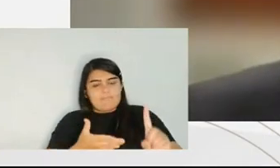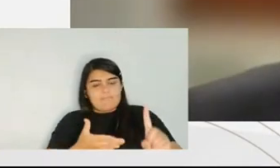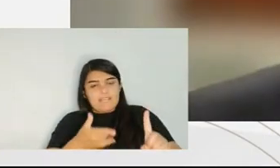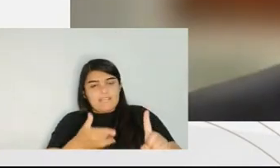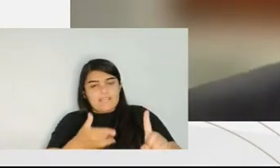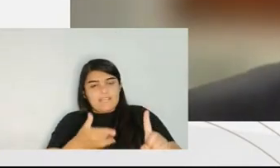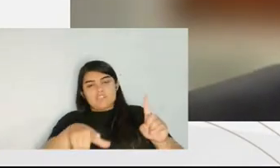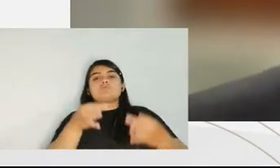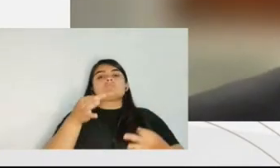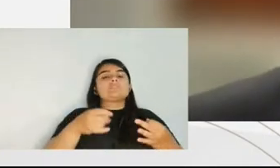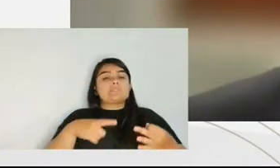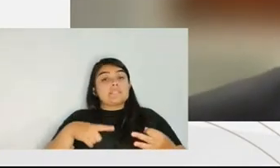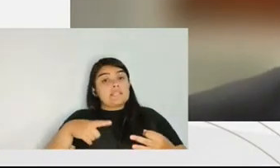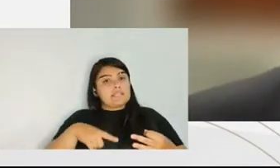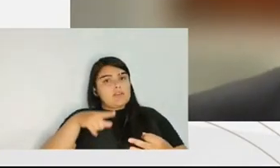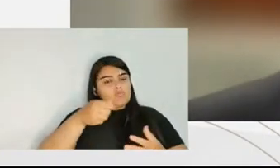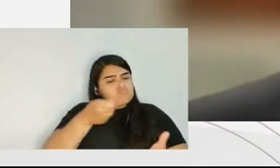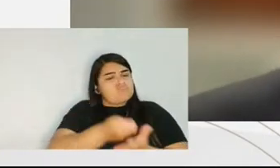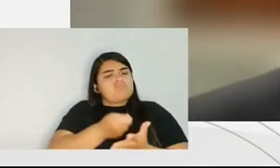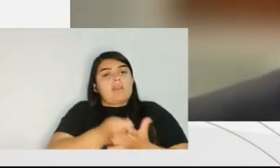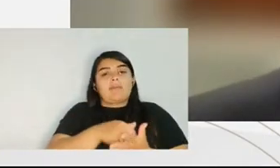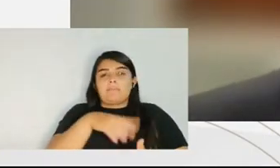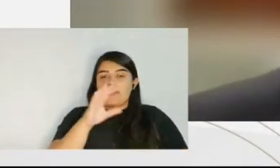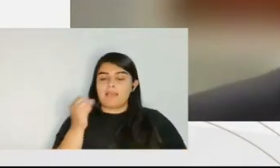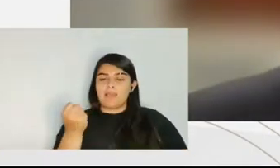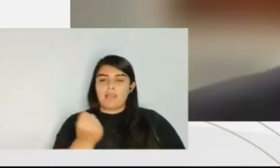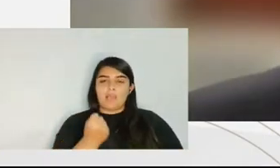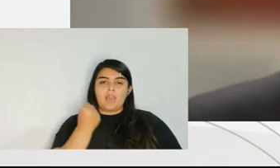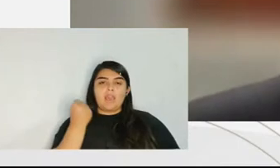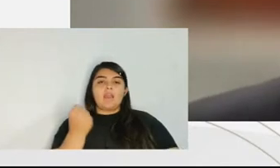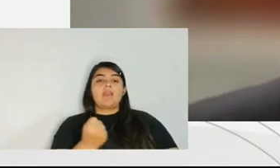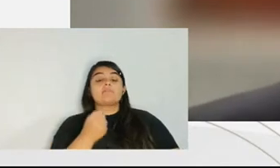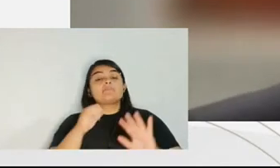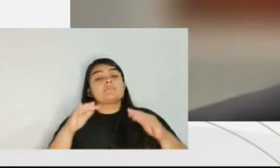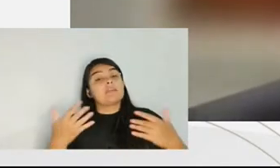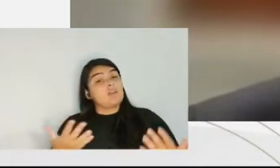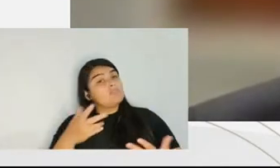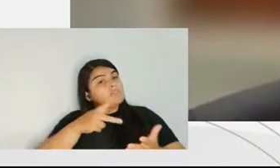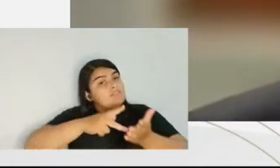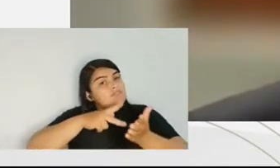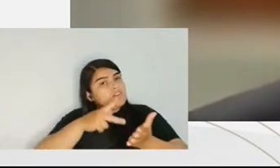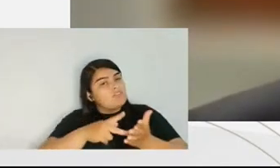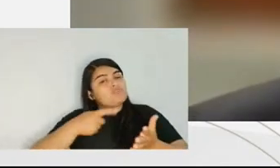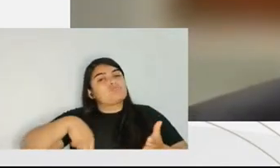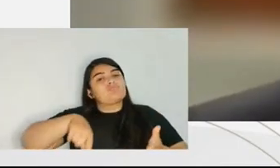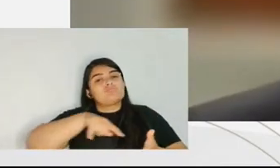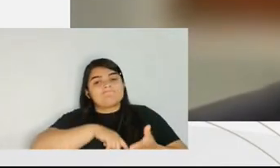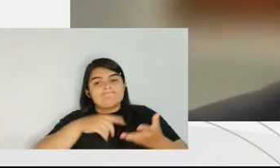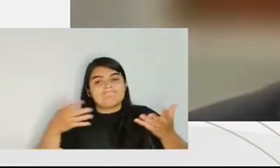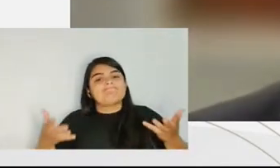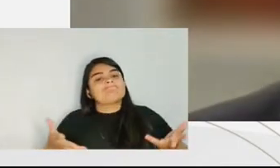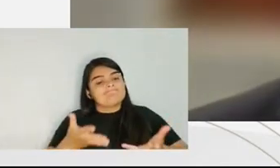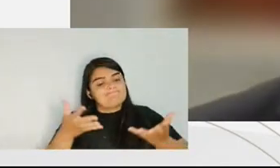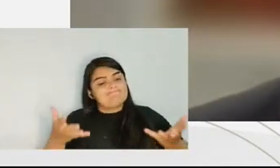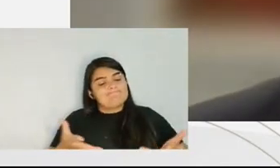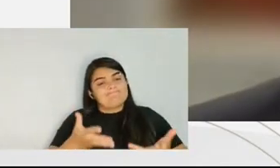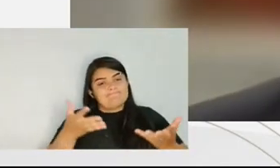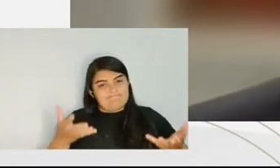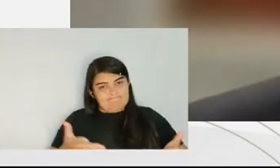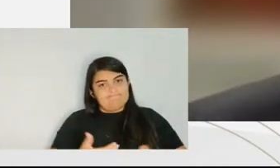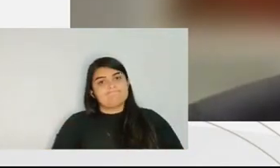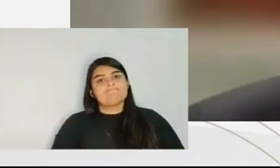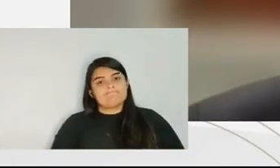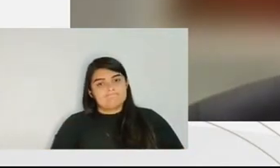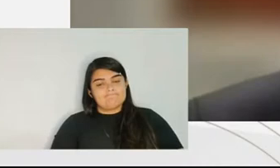defendant who chooses a trial. So, we are actually